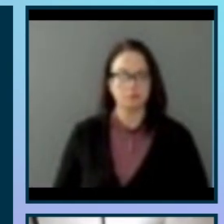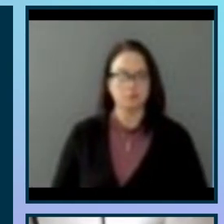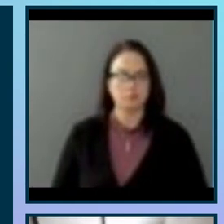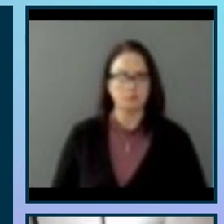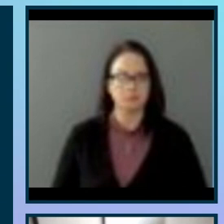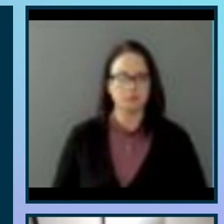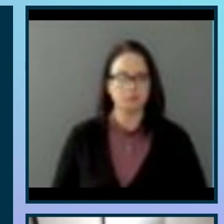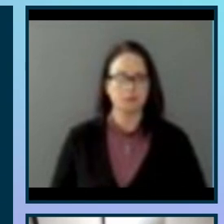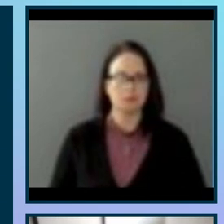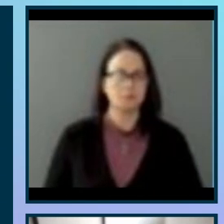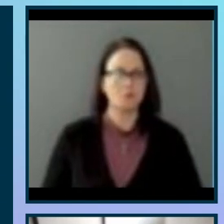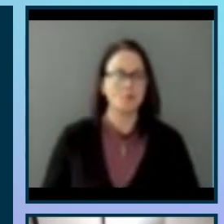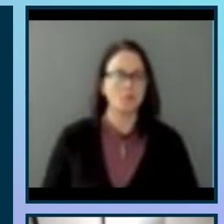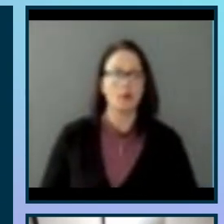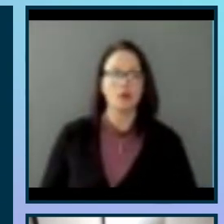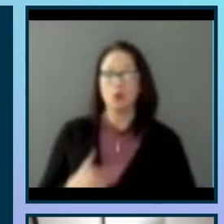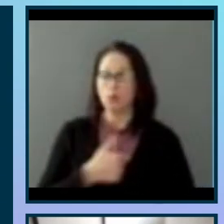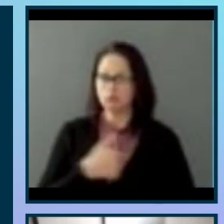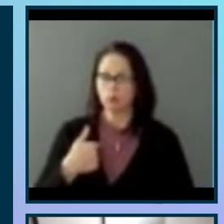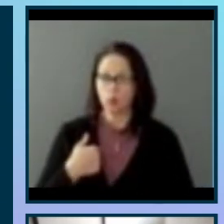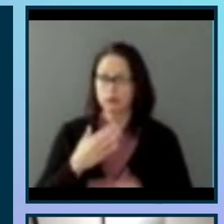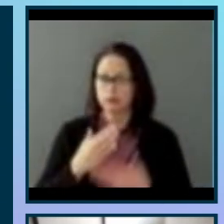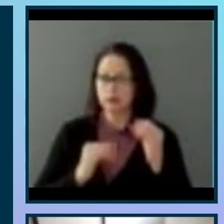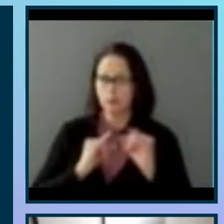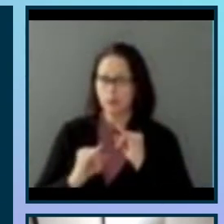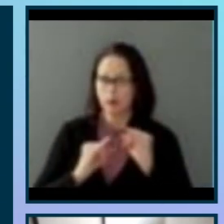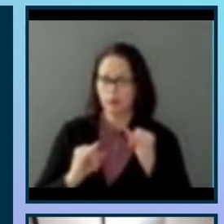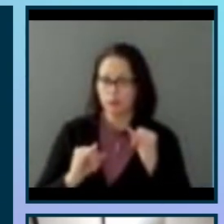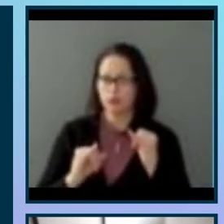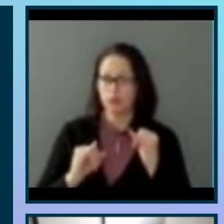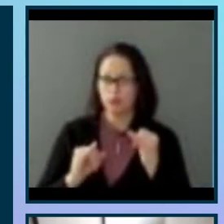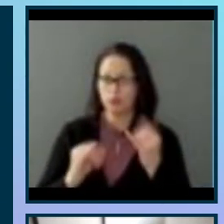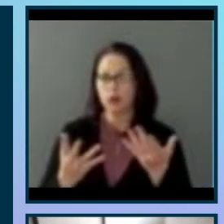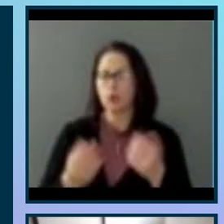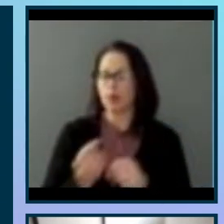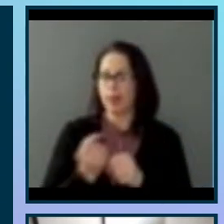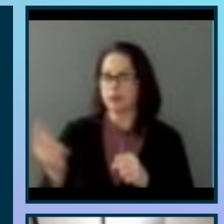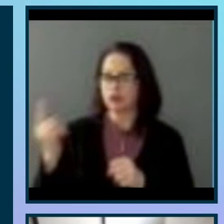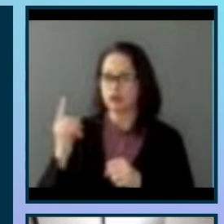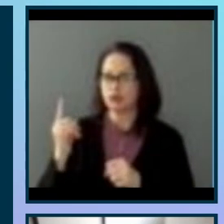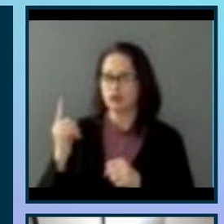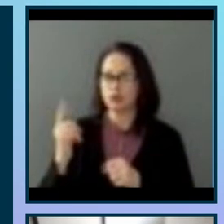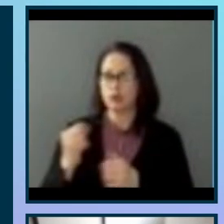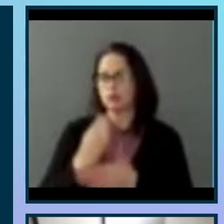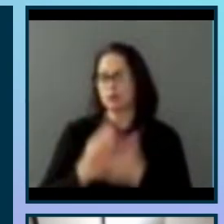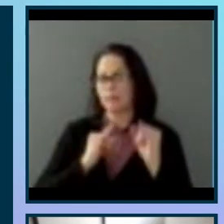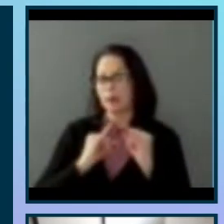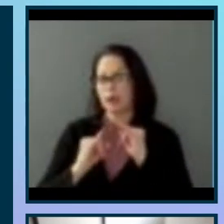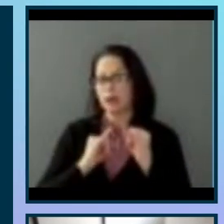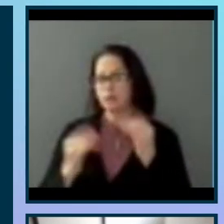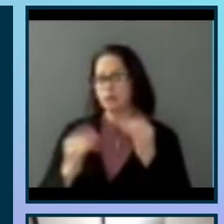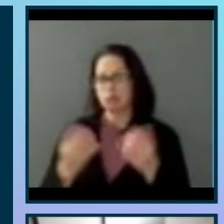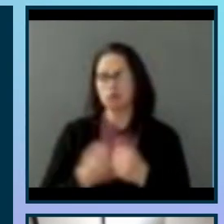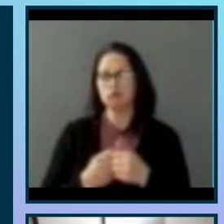And we did some interviews over the course of the previous So some interview insights were to make the